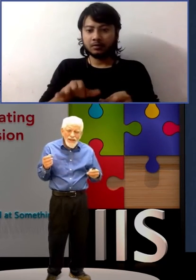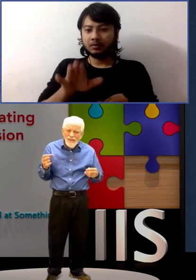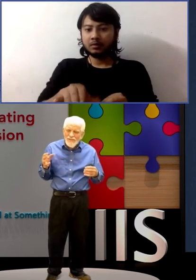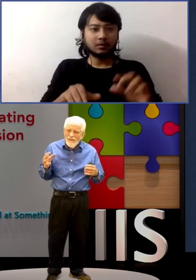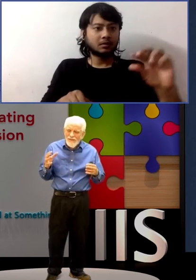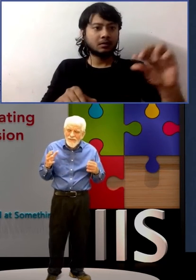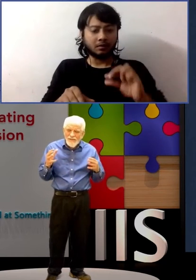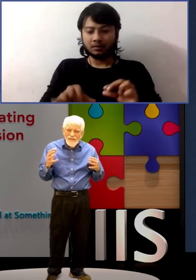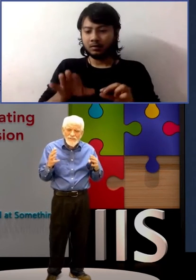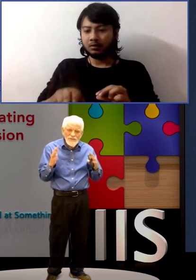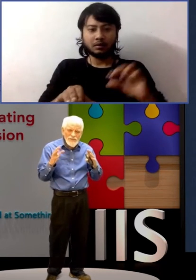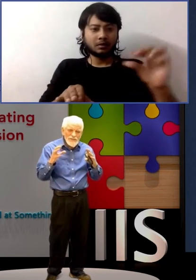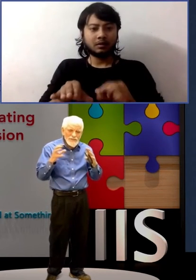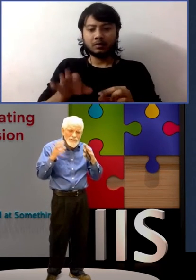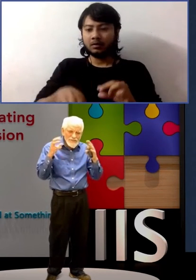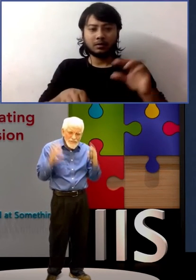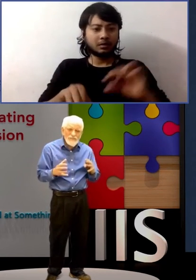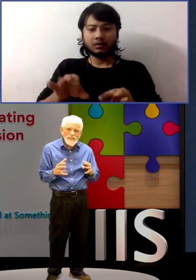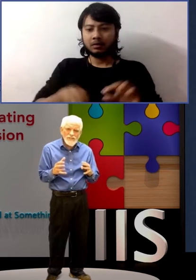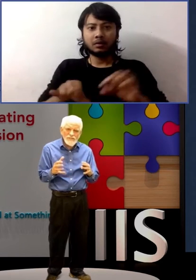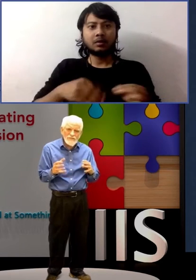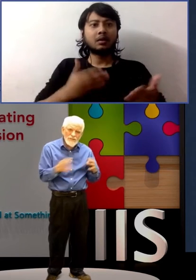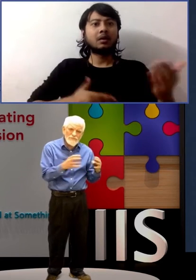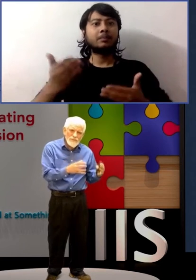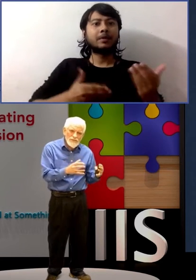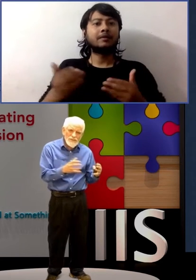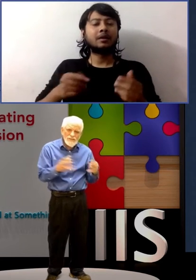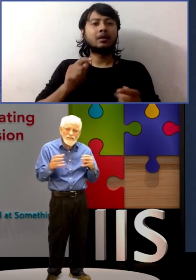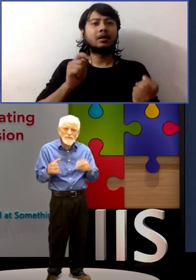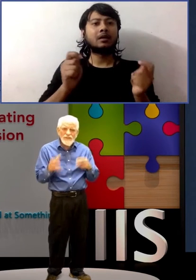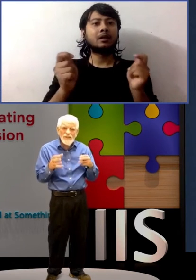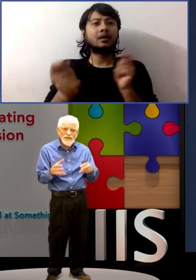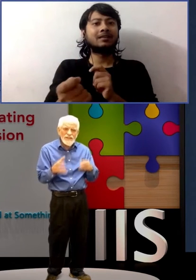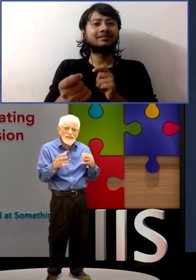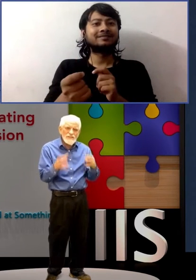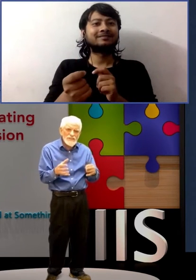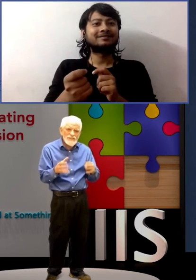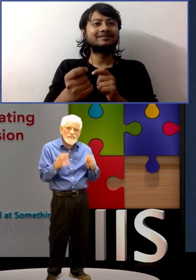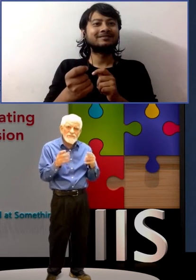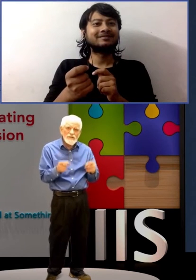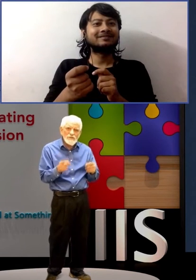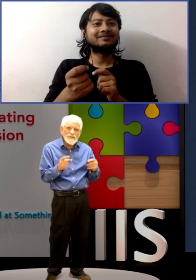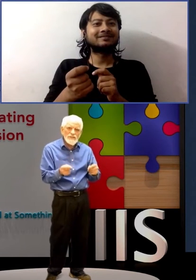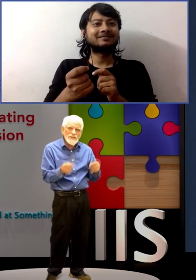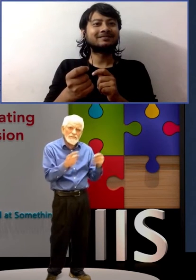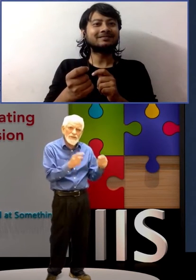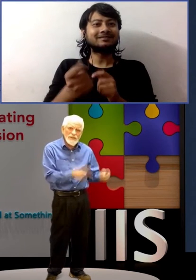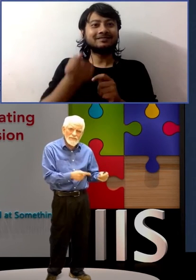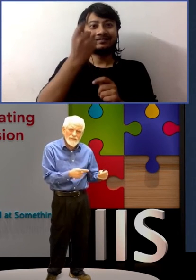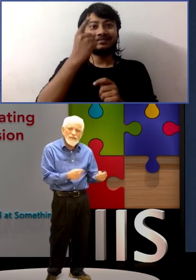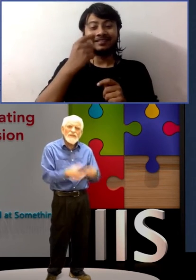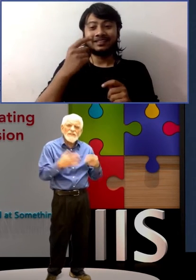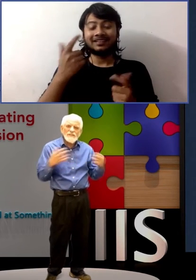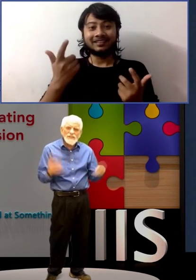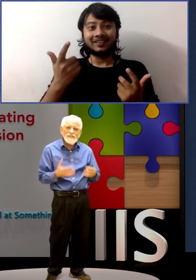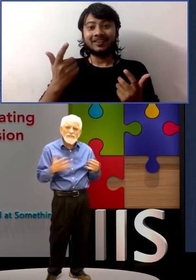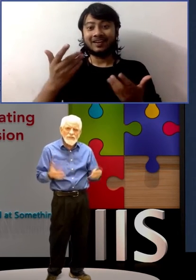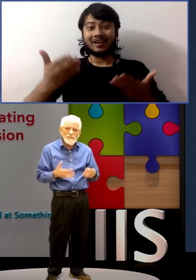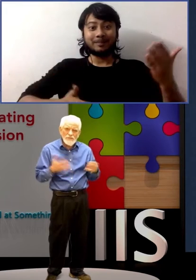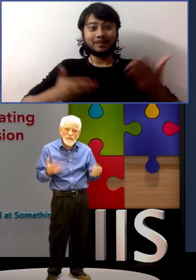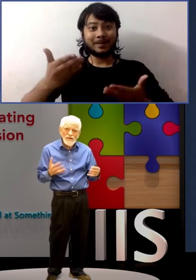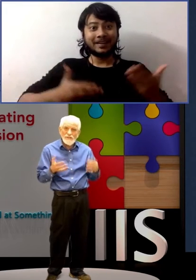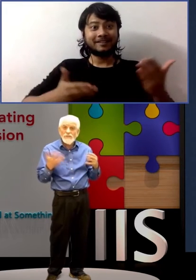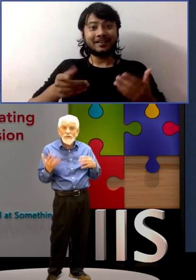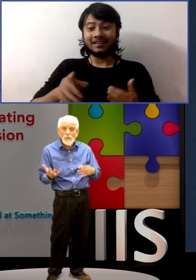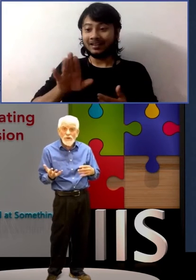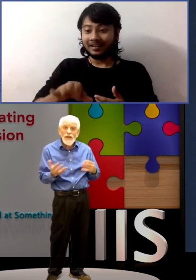And so, the definition of a reinforcer is something that increases the frequency of behavior. So, he developed